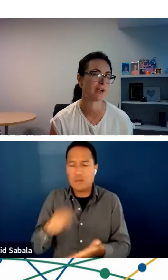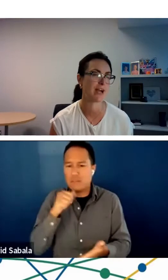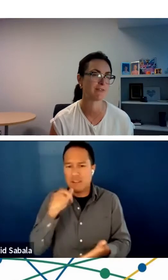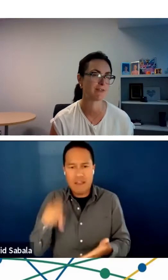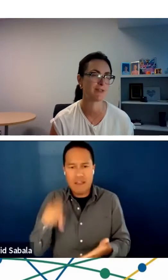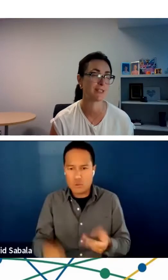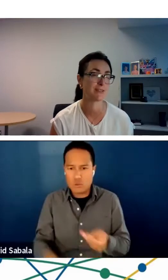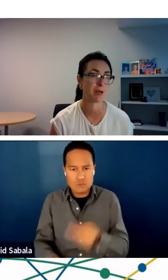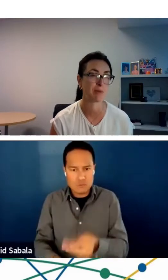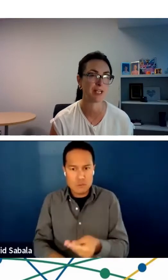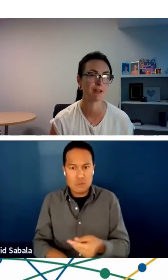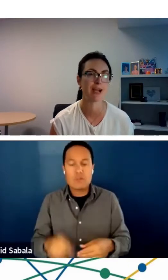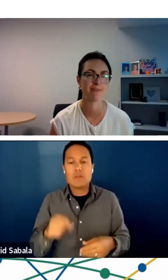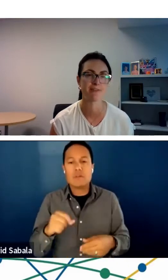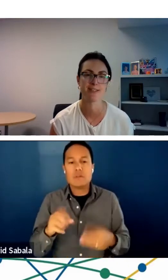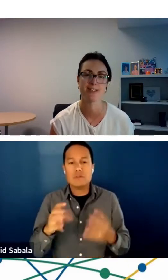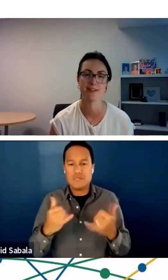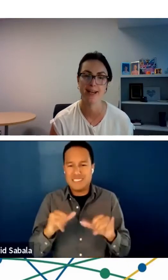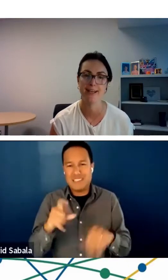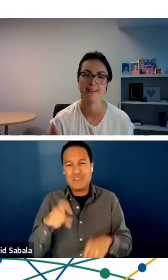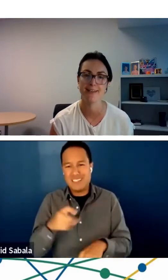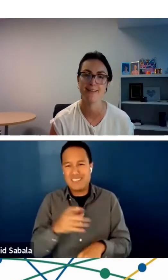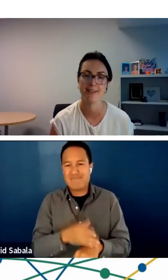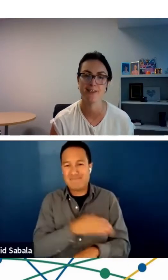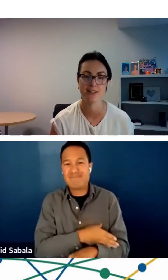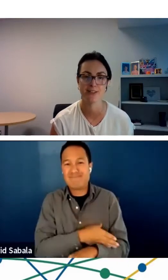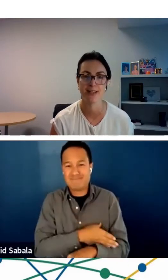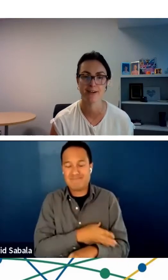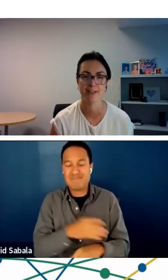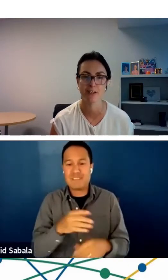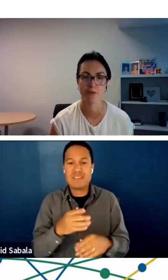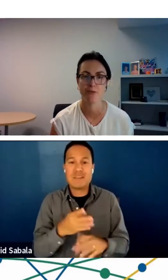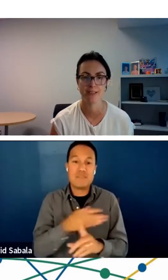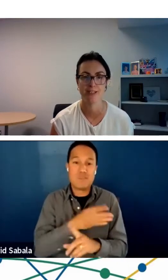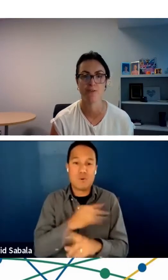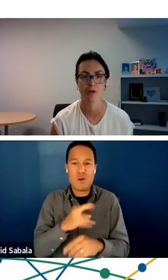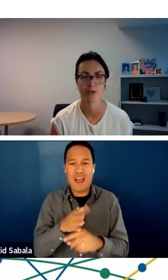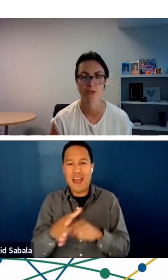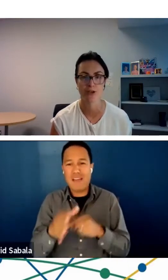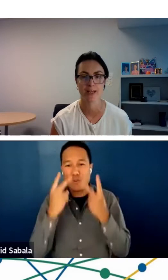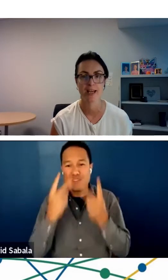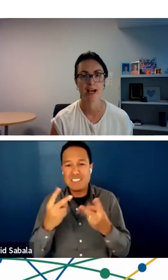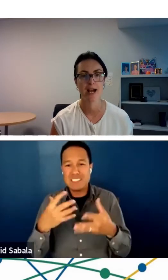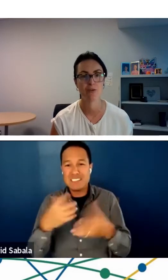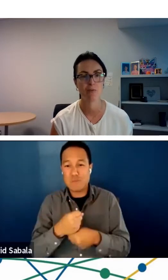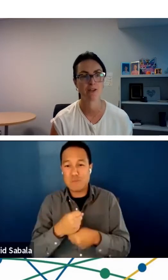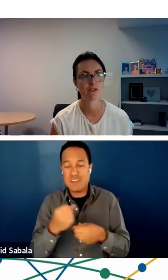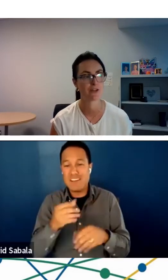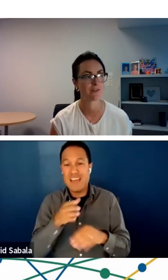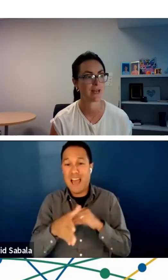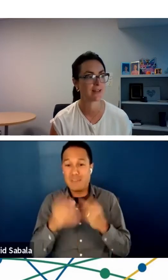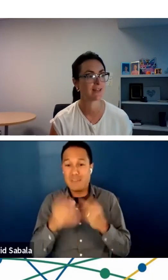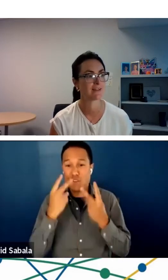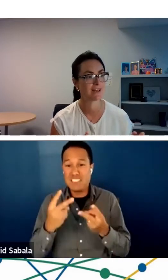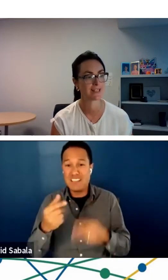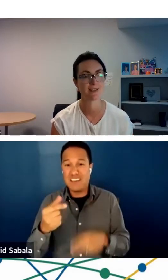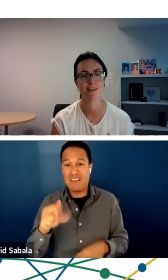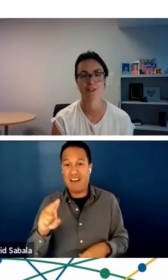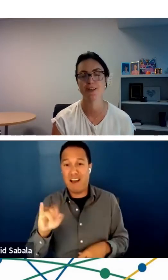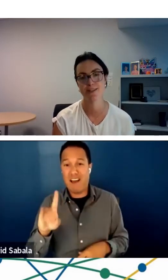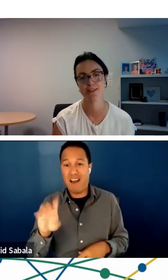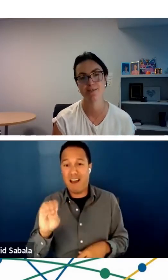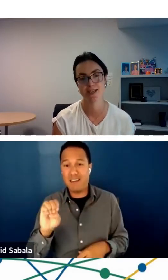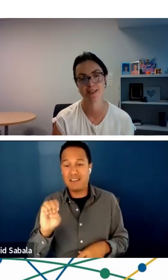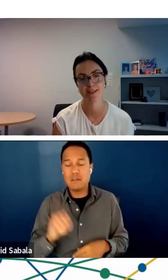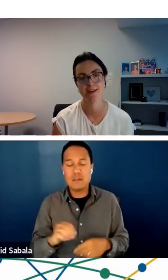improving our after visit summary or after visit guide. And I think this is an area that we really need to focus on. How do we make sure that the things